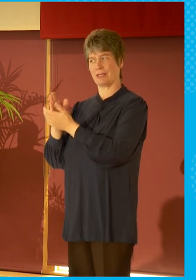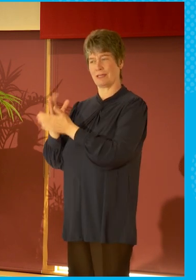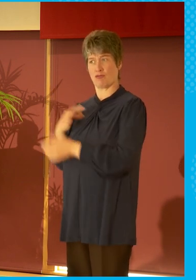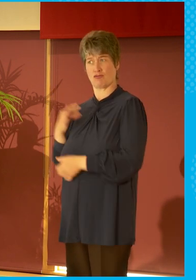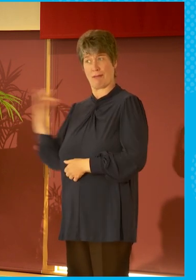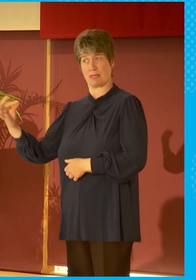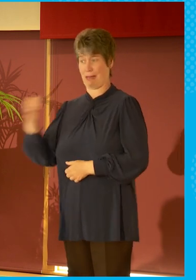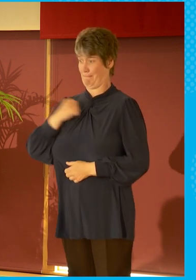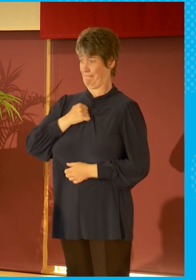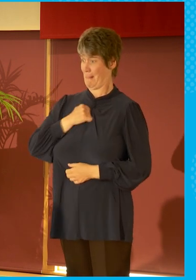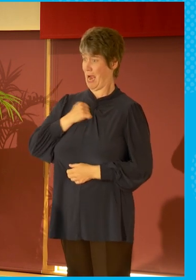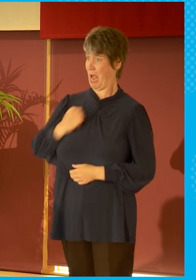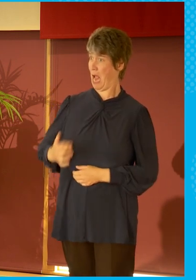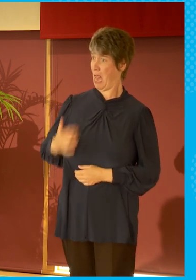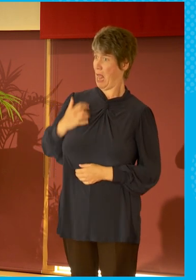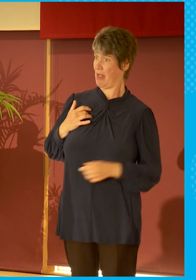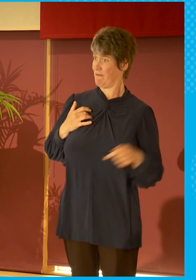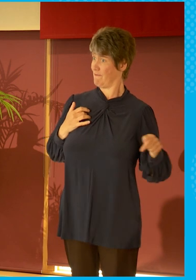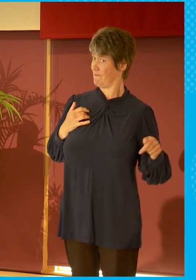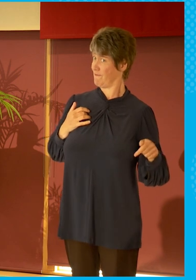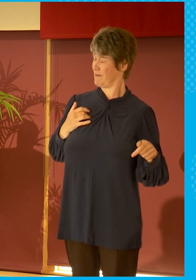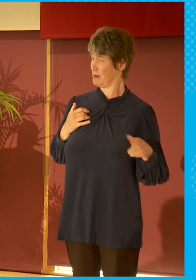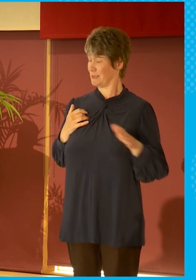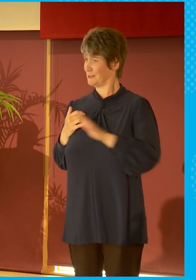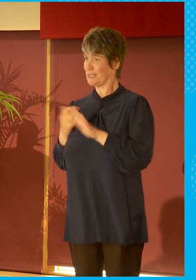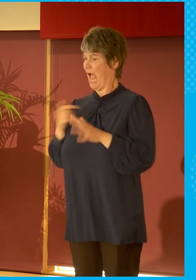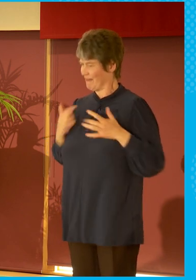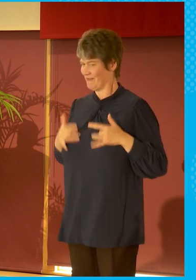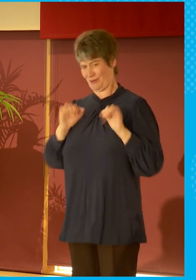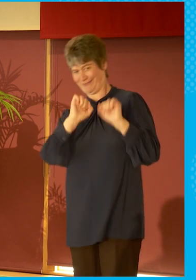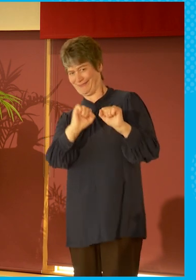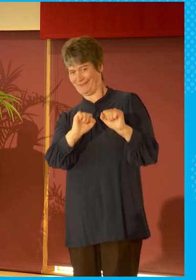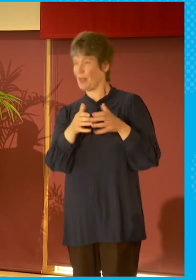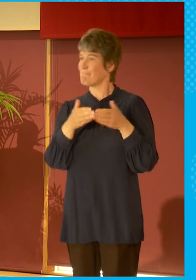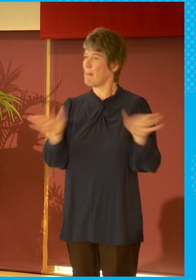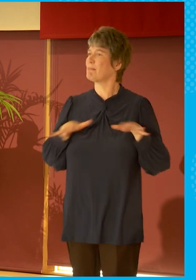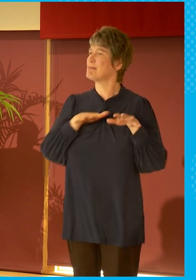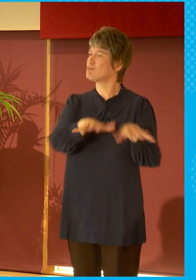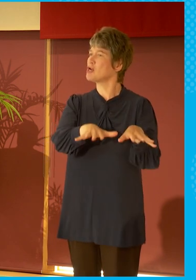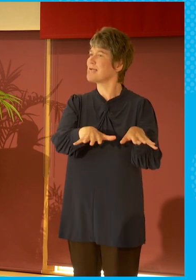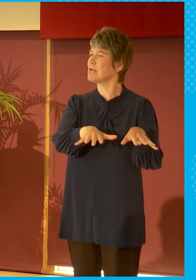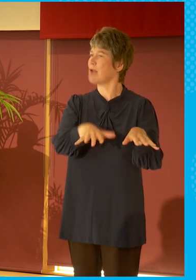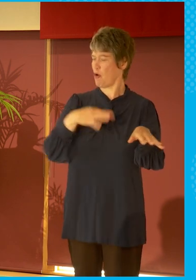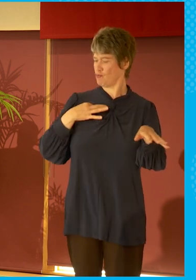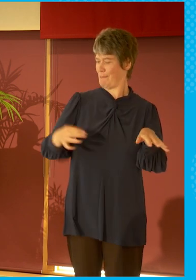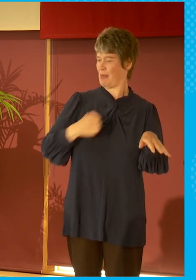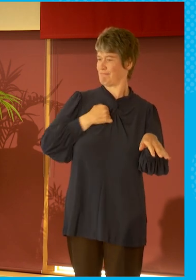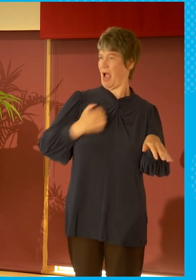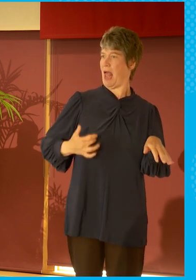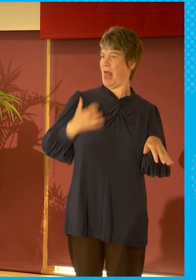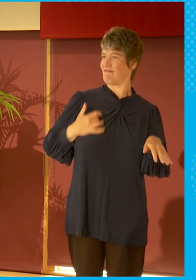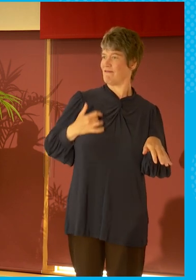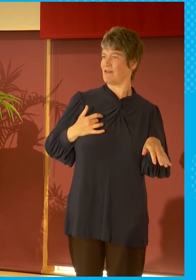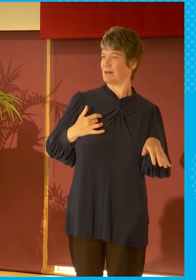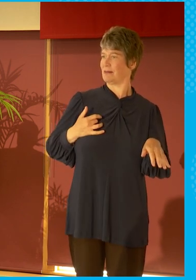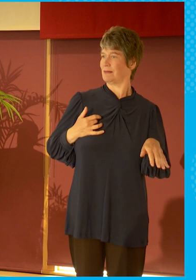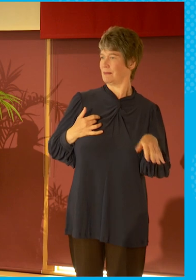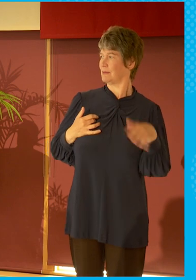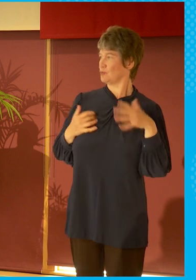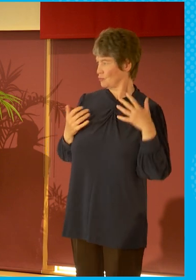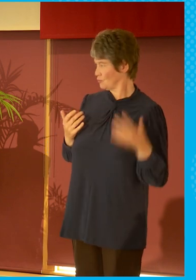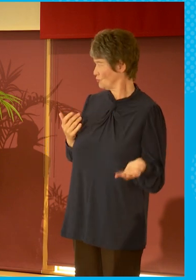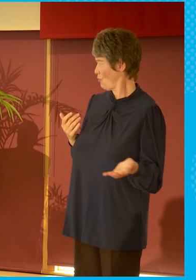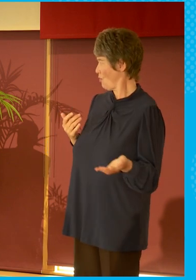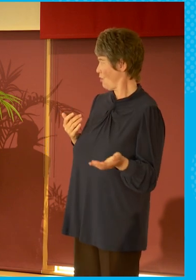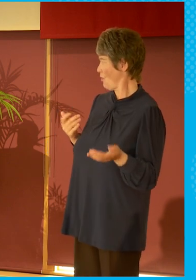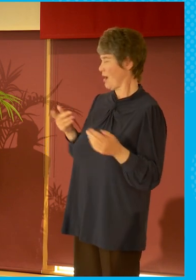life. And that, I think, is the job of the public broadcasters. I mean, unless your life is a castle for Christmas, that's their version of